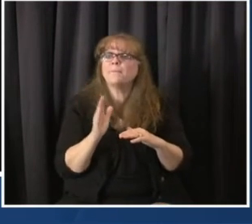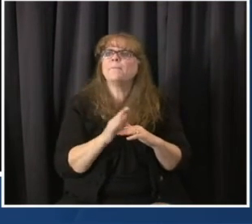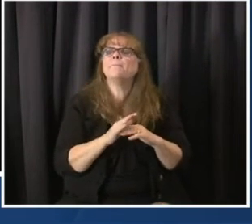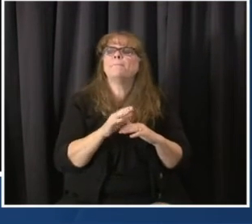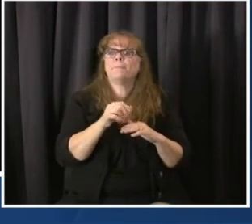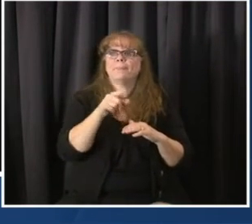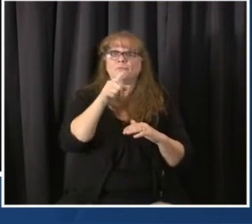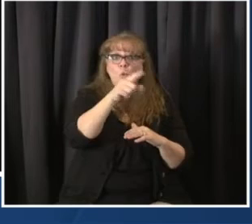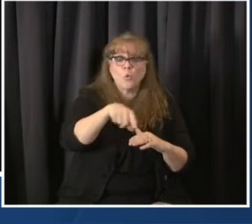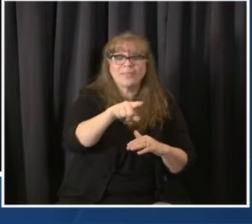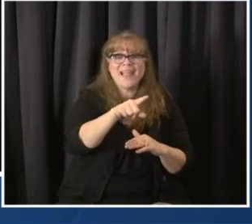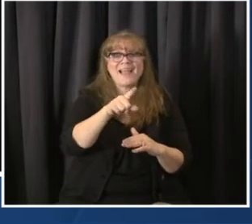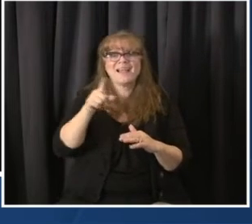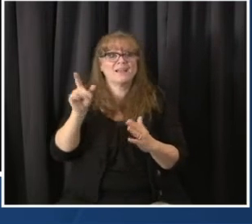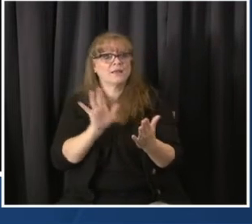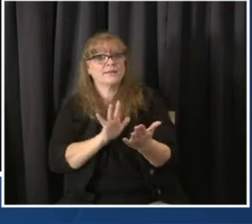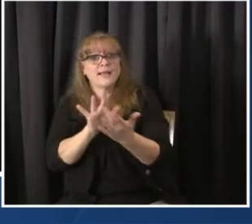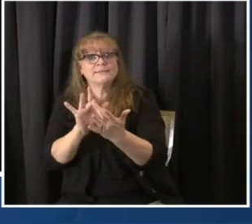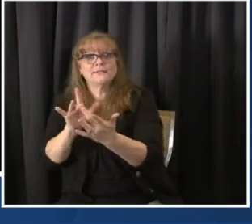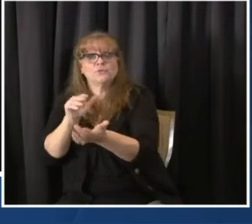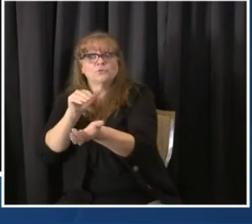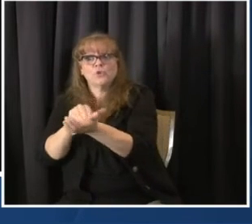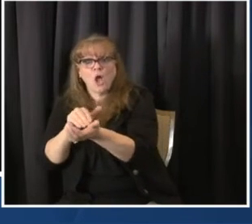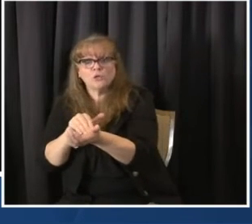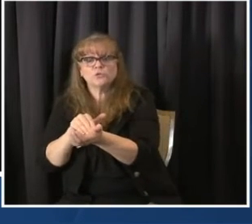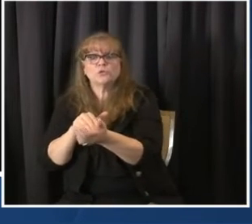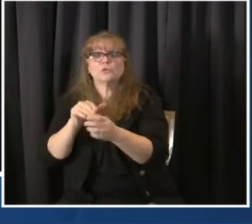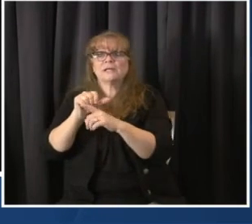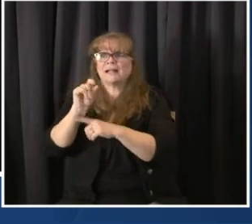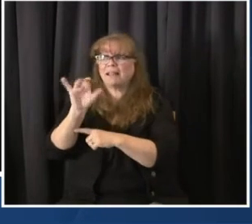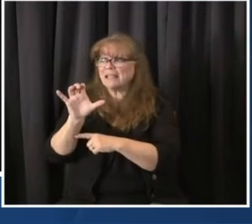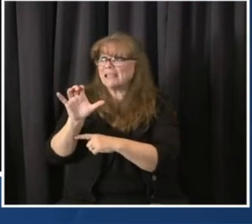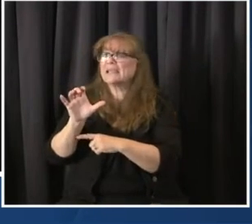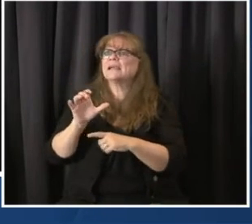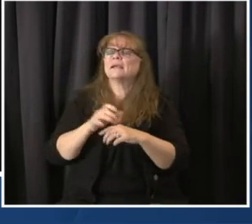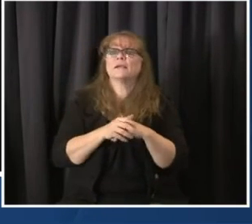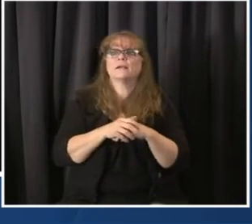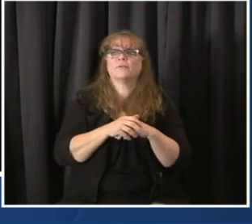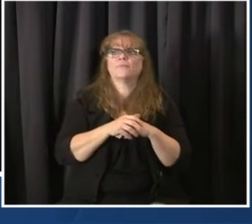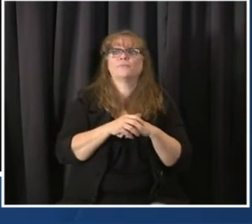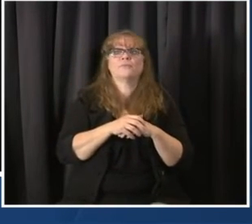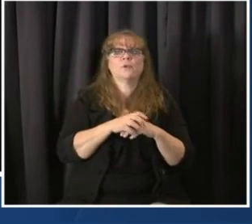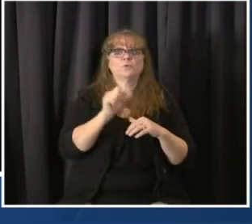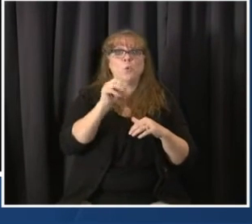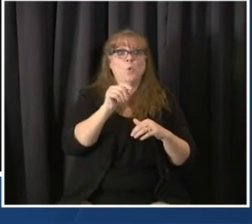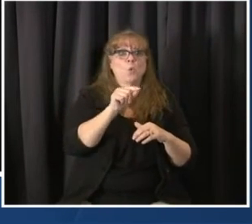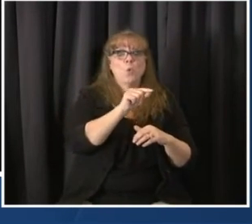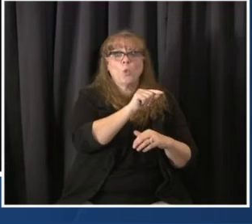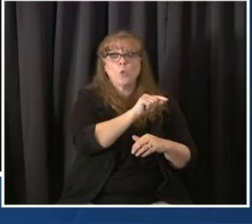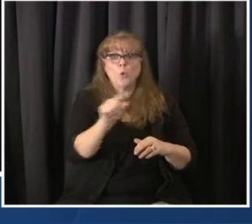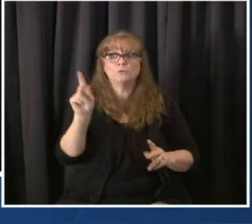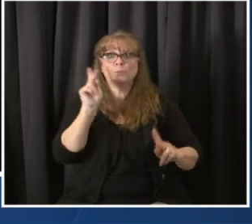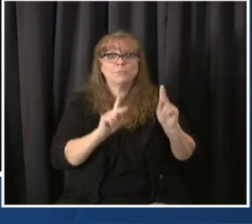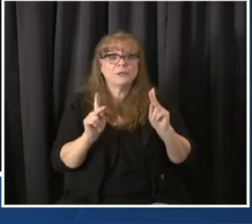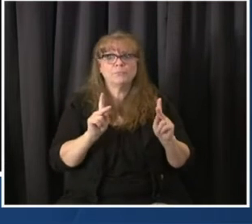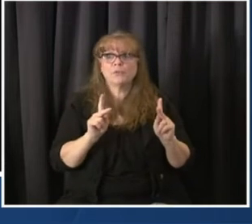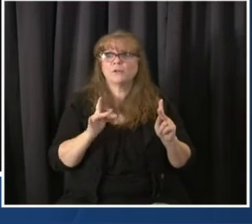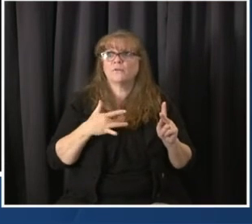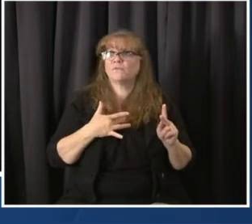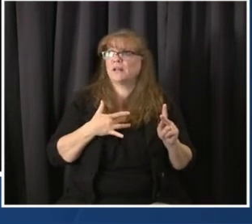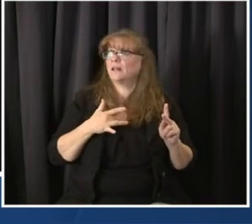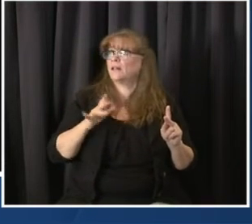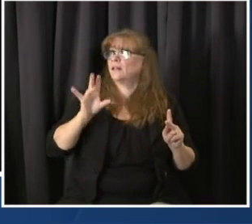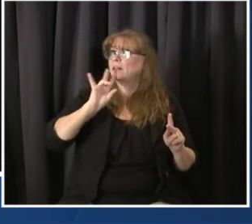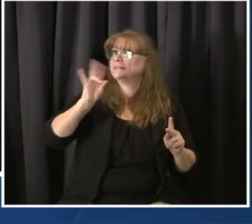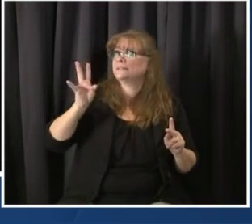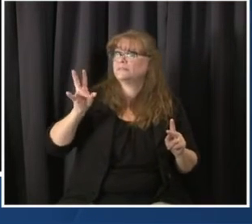many have for those who haven't and for those that are traditionally medically underserved, we're really going into and partnering with communities